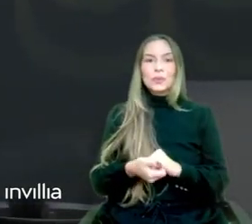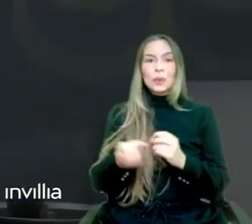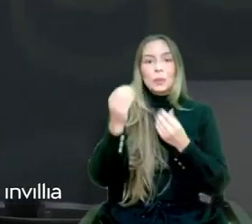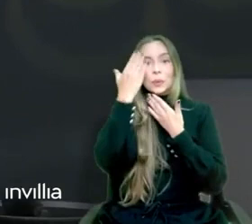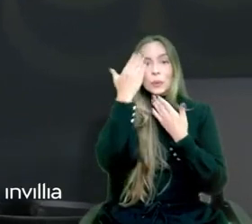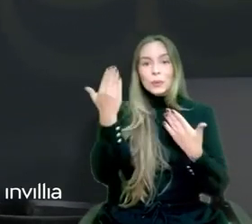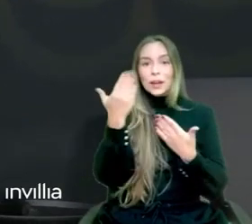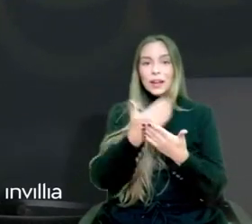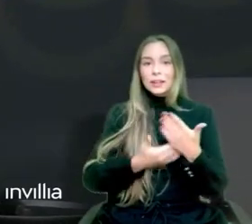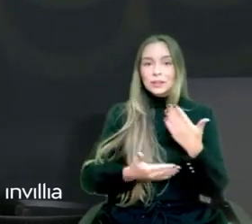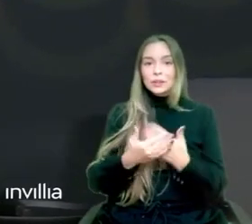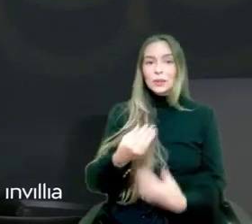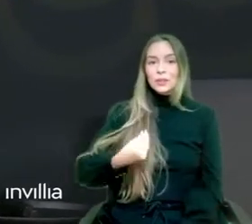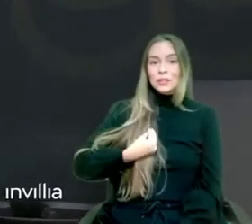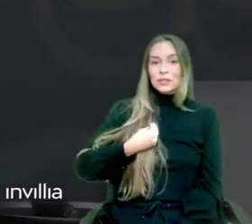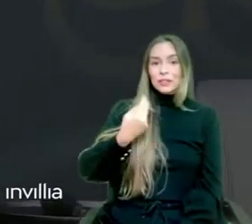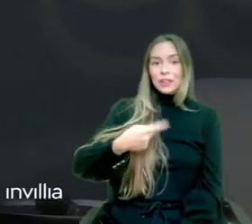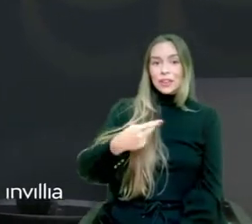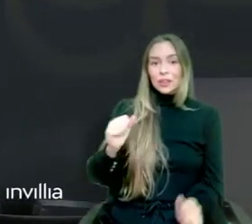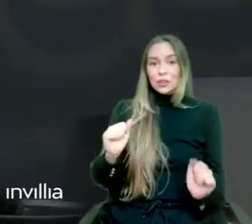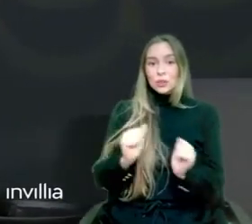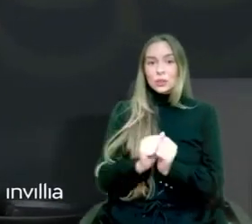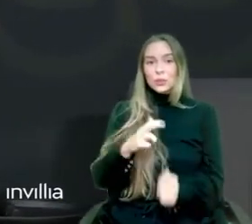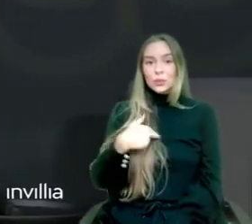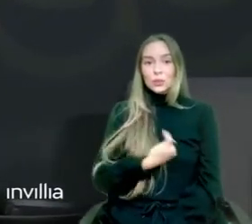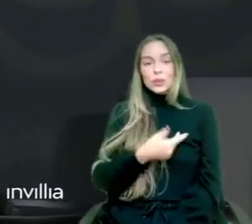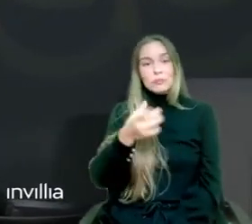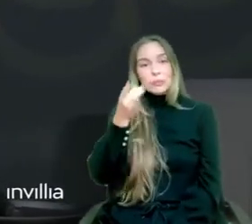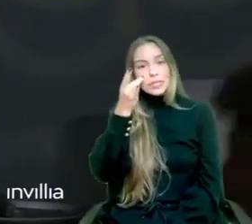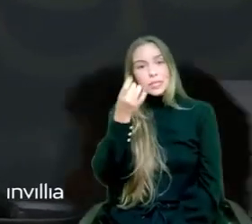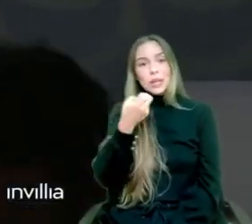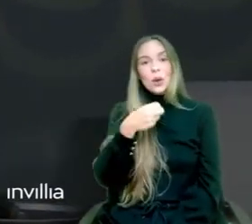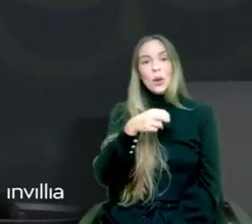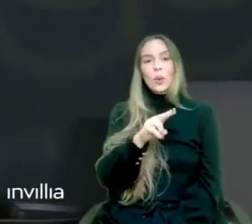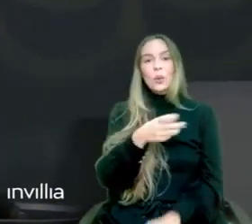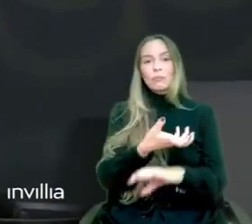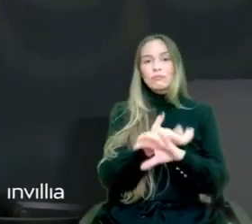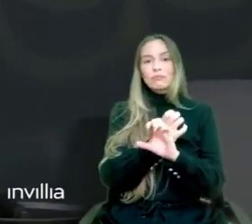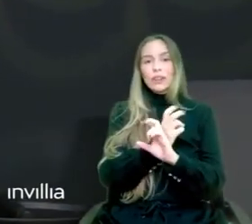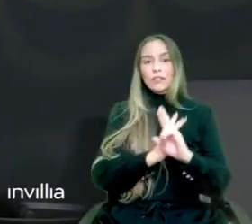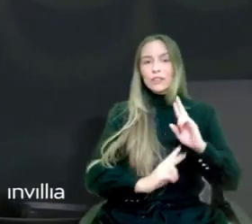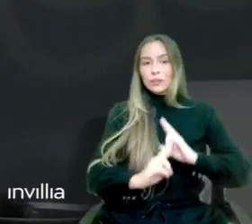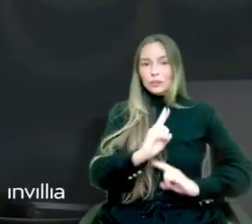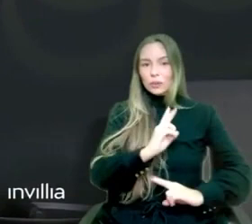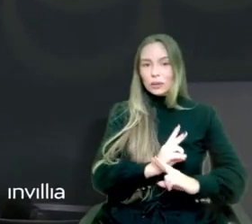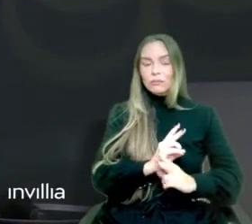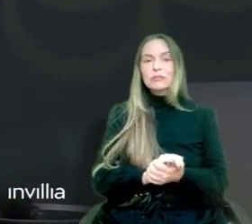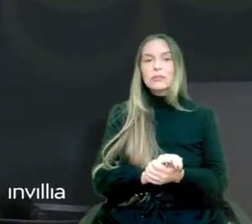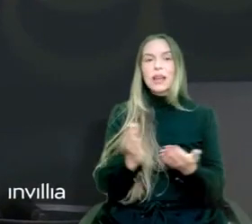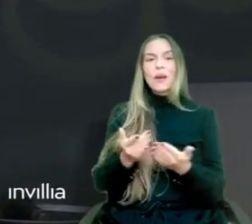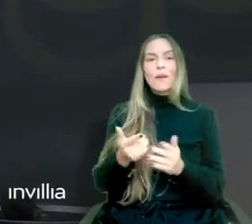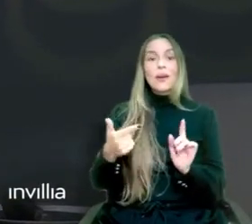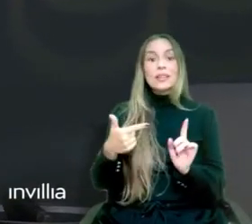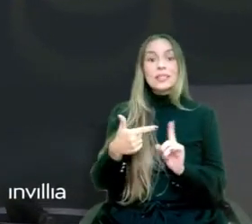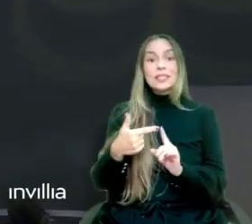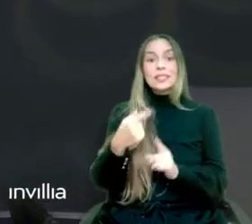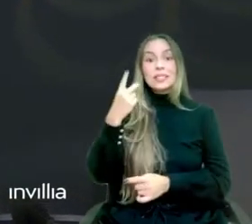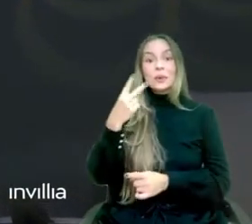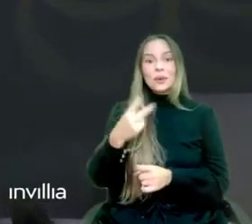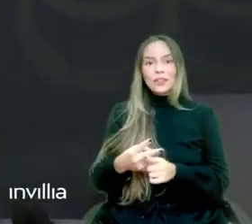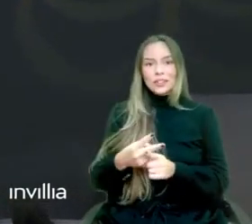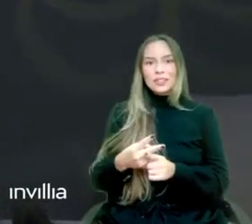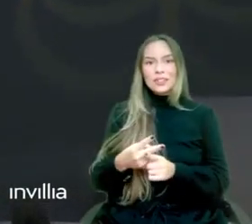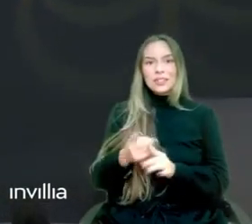with us in person and online. So, this is the second time we've brought our annual